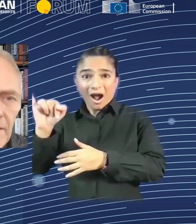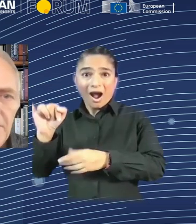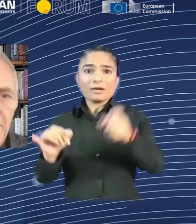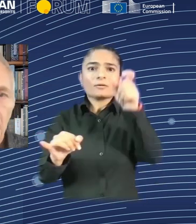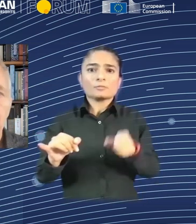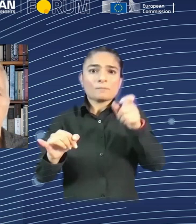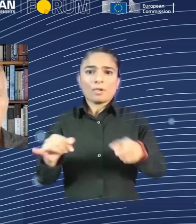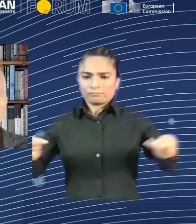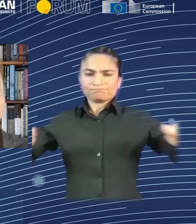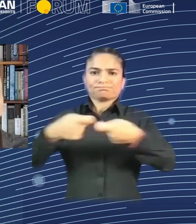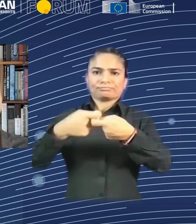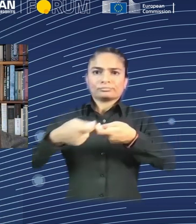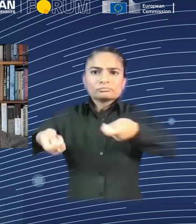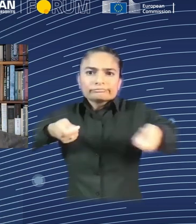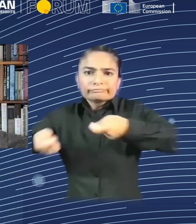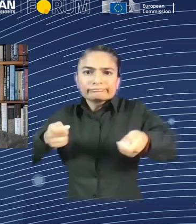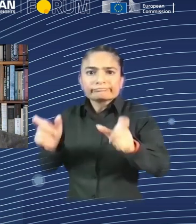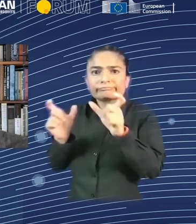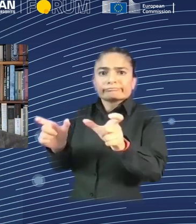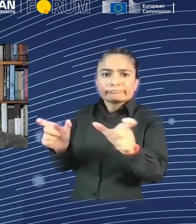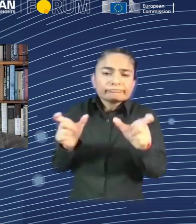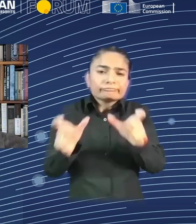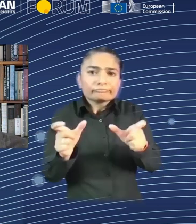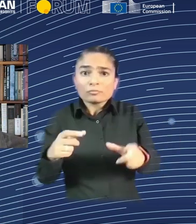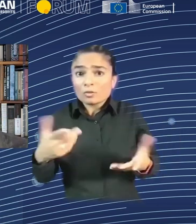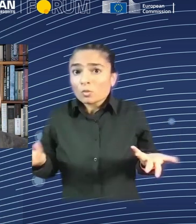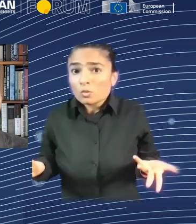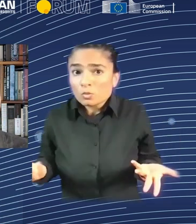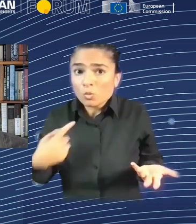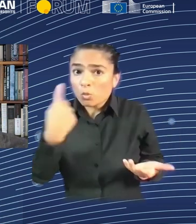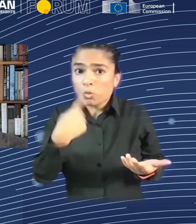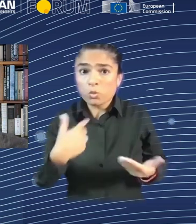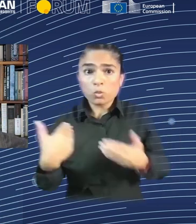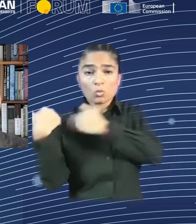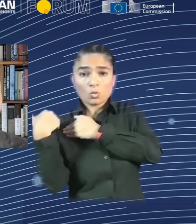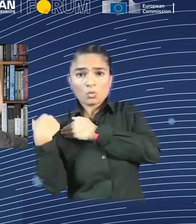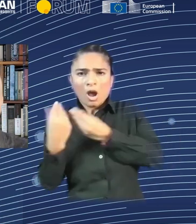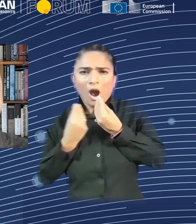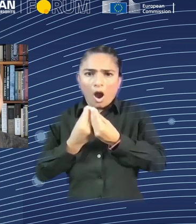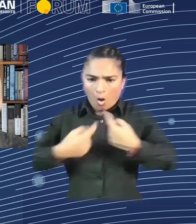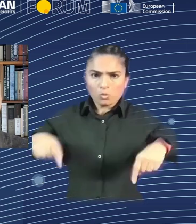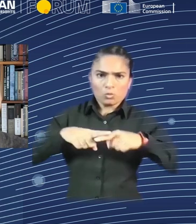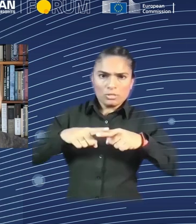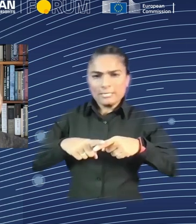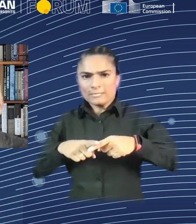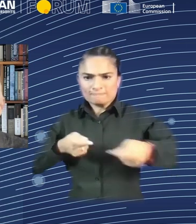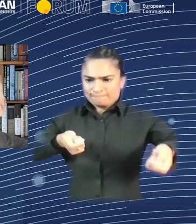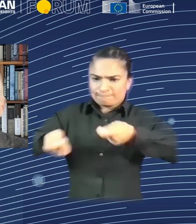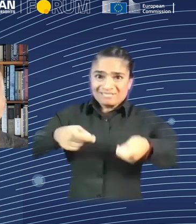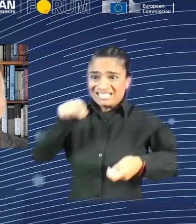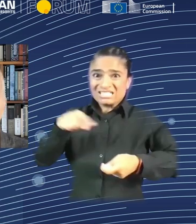And so, you know, how are we to manage the risks? The Bletchley declaration, which came out of the AI